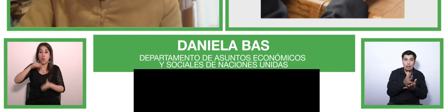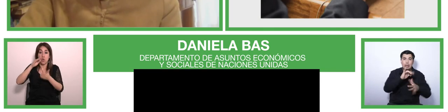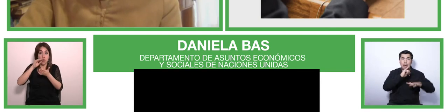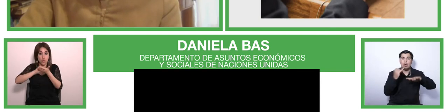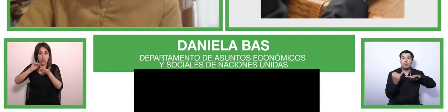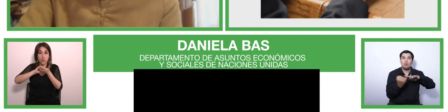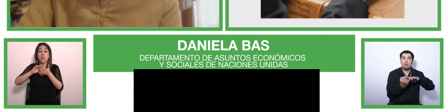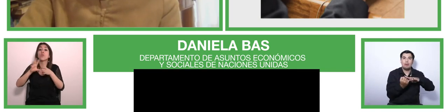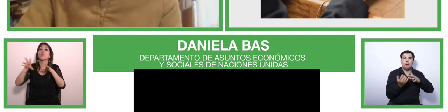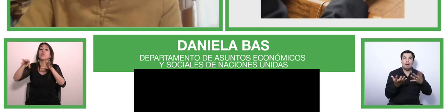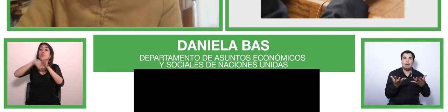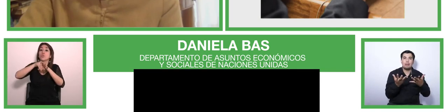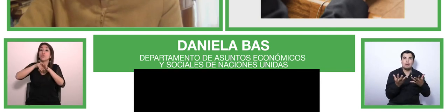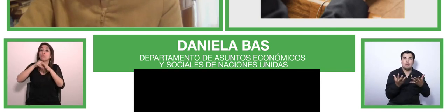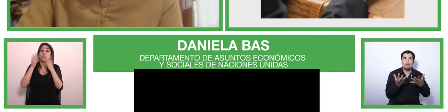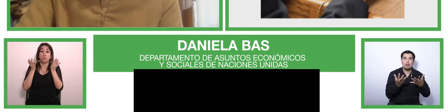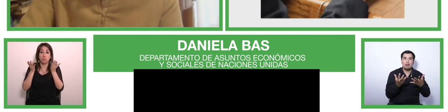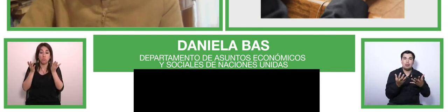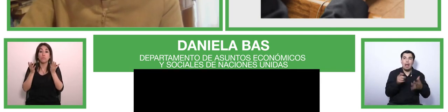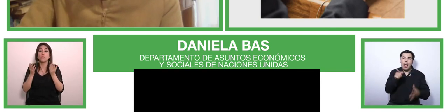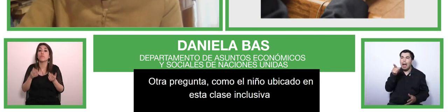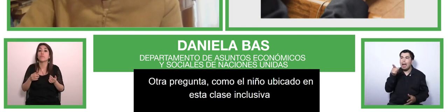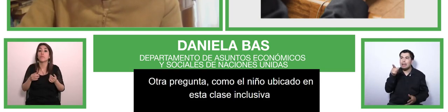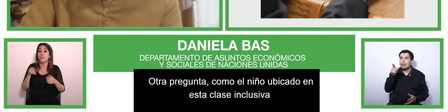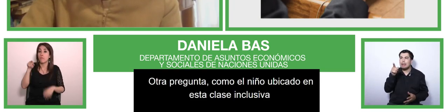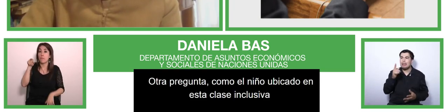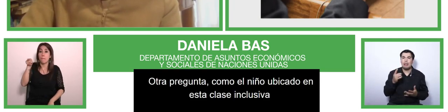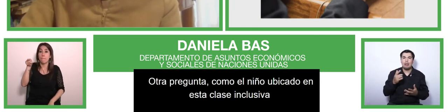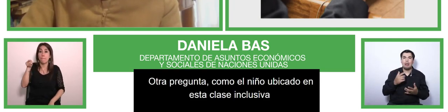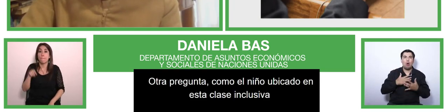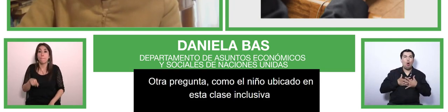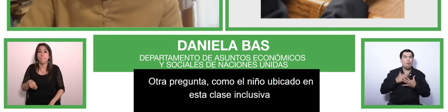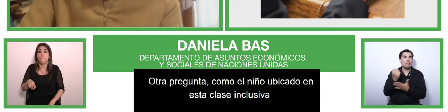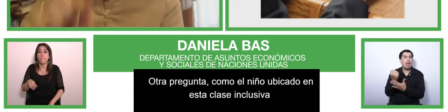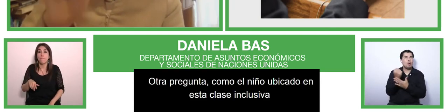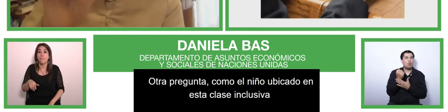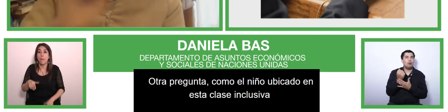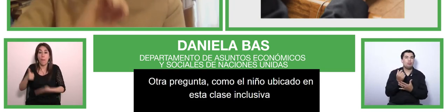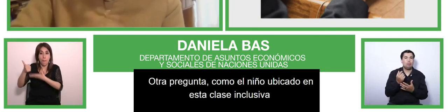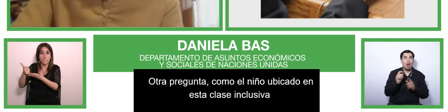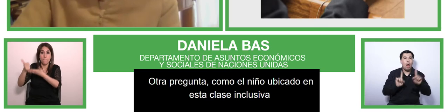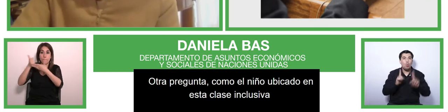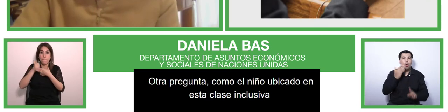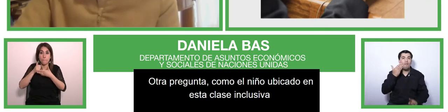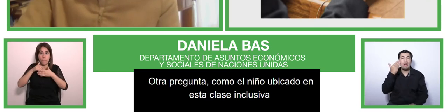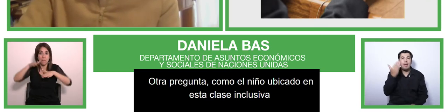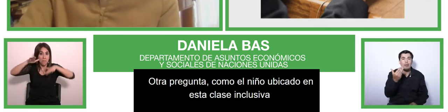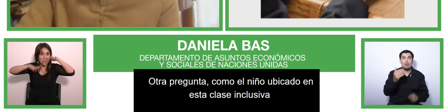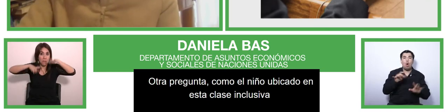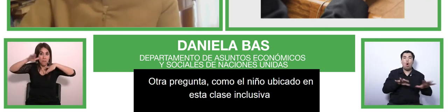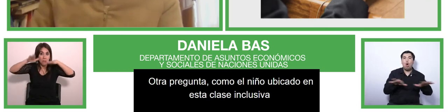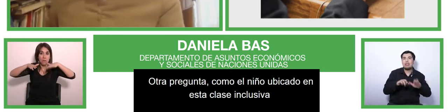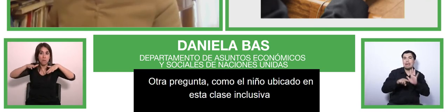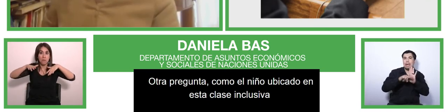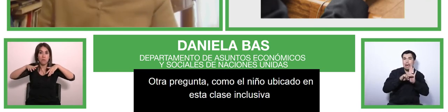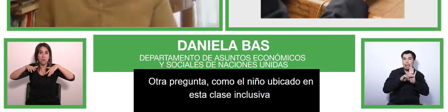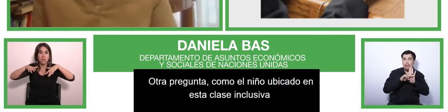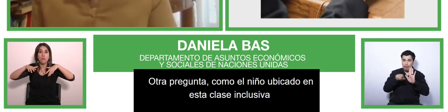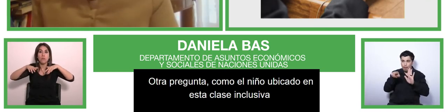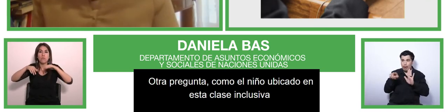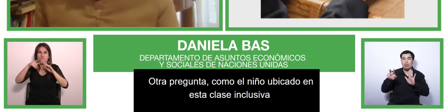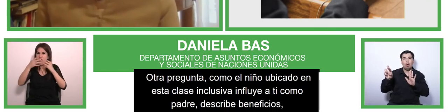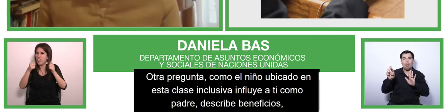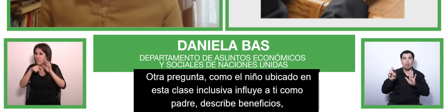benefit any um or benefits or negative consequences for you and the third question